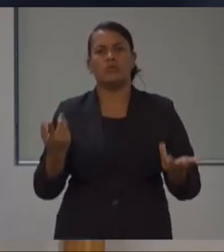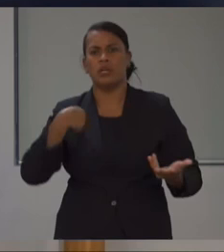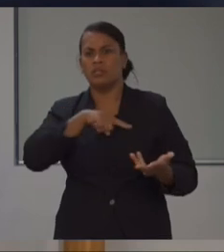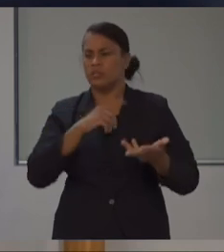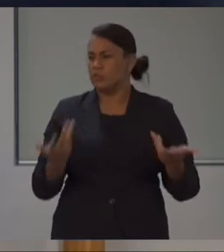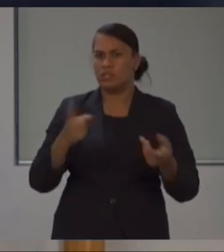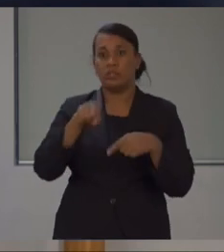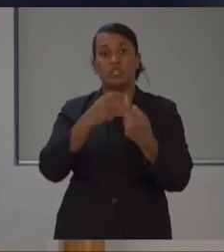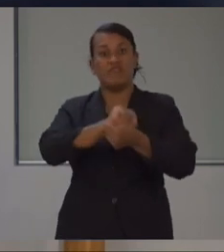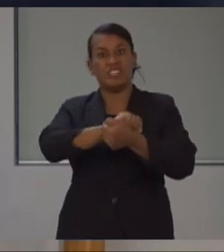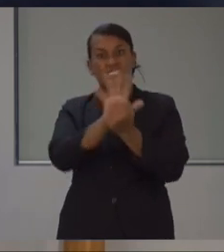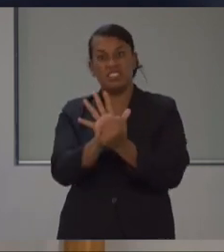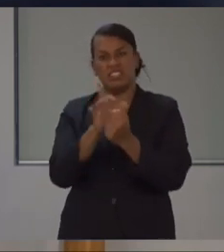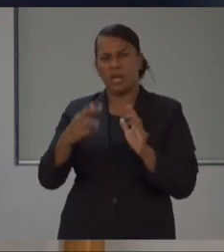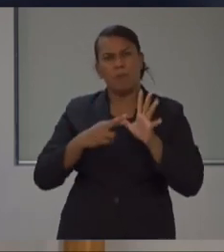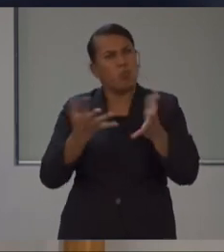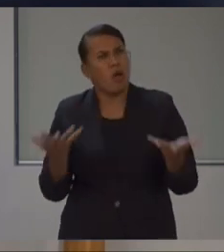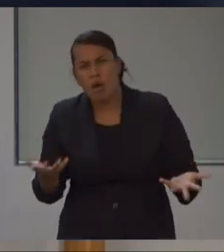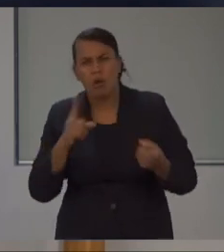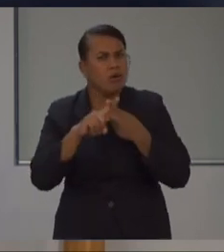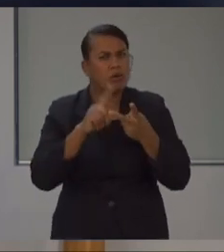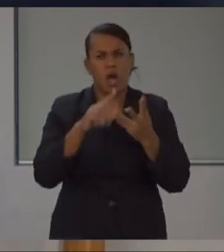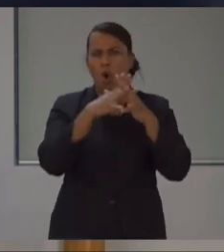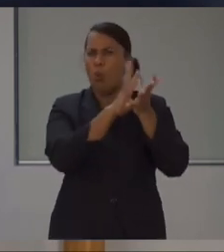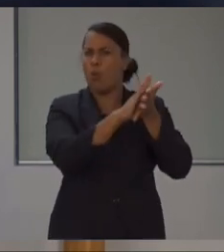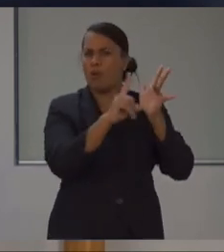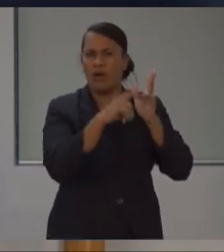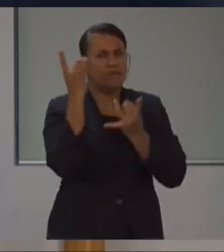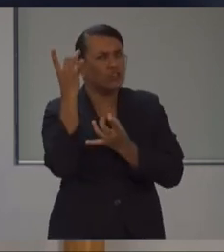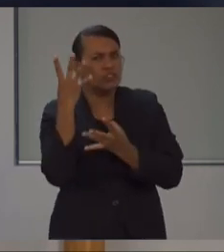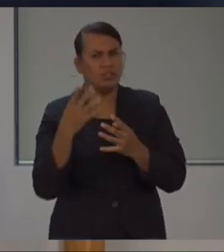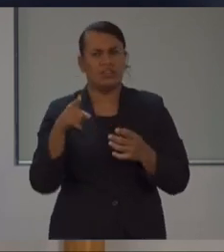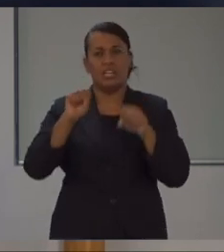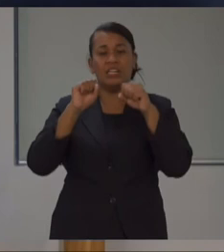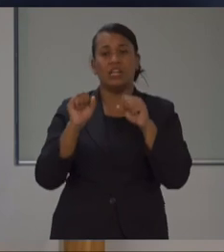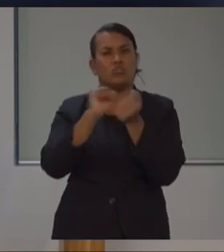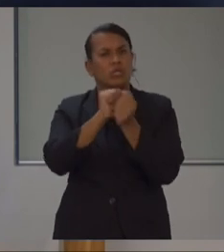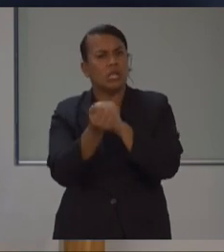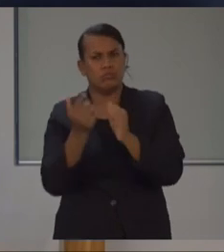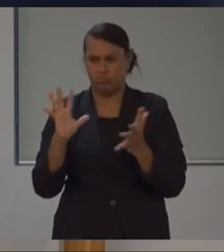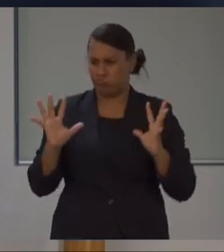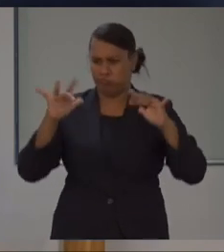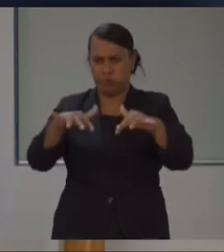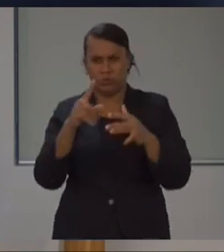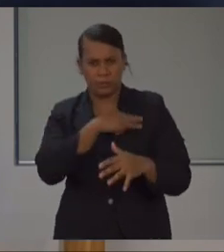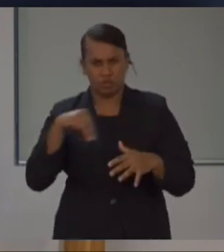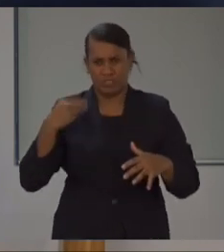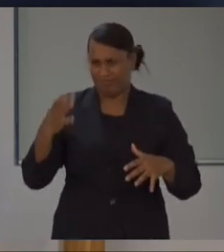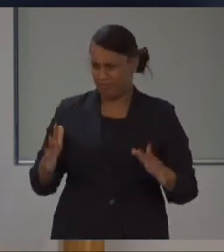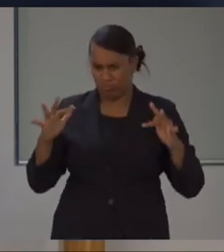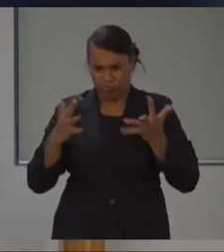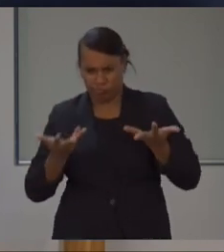informative session, in which ministers of health from all around the world were listening in. And that is a testament, really.